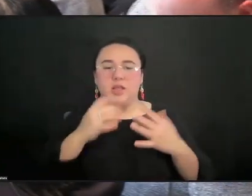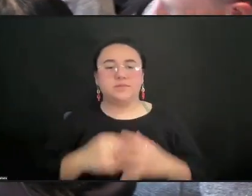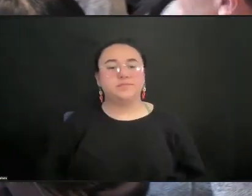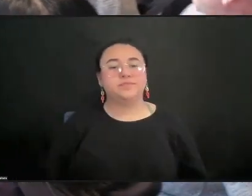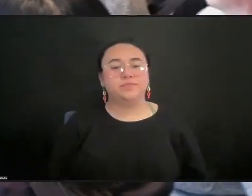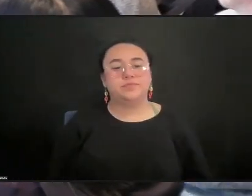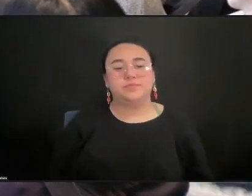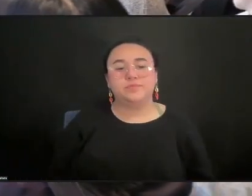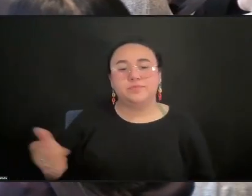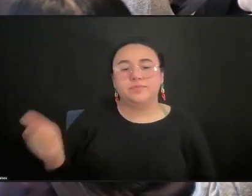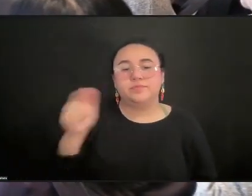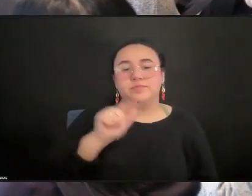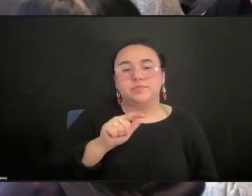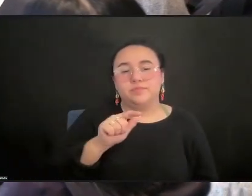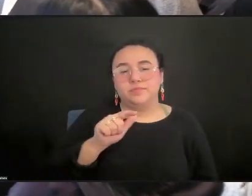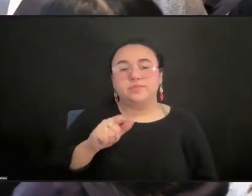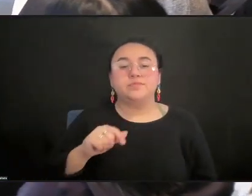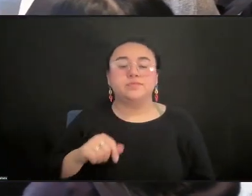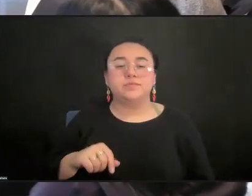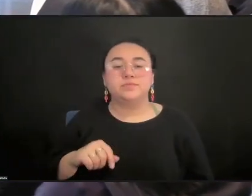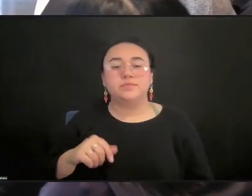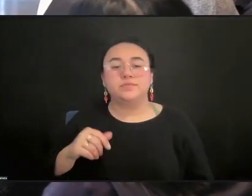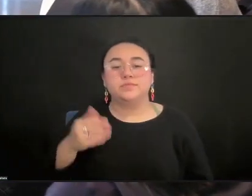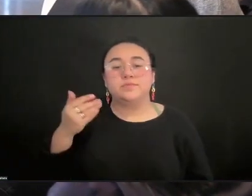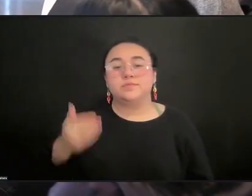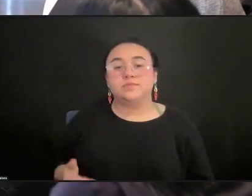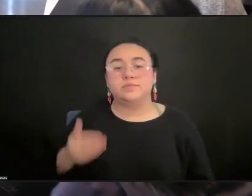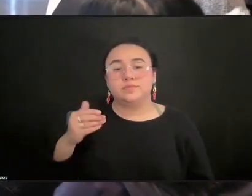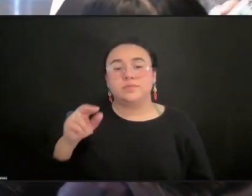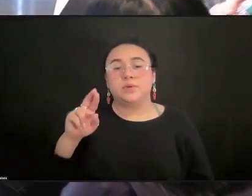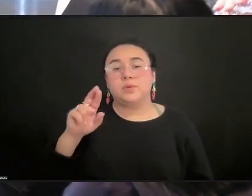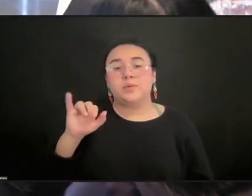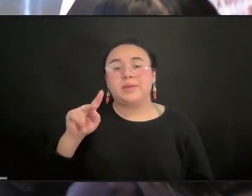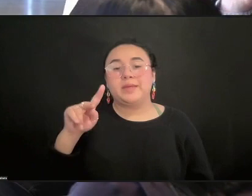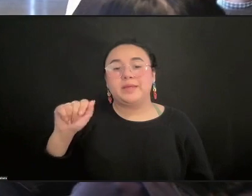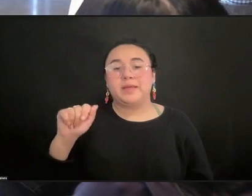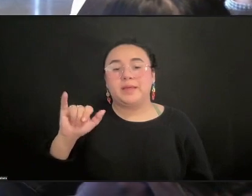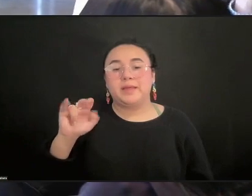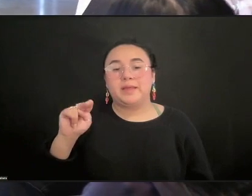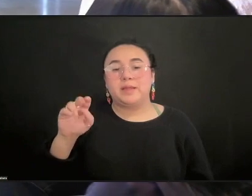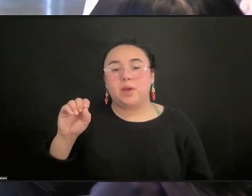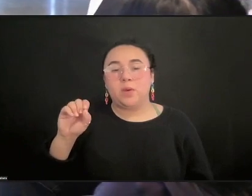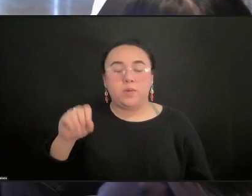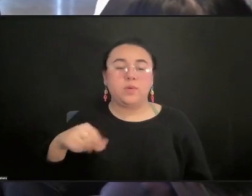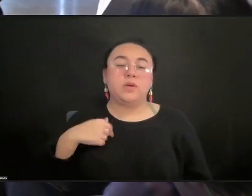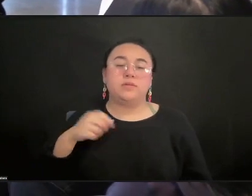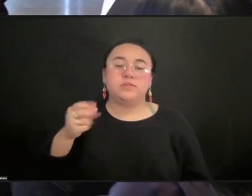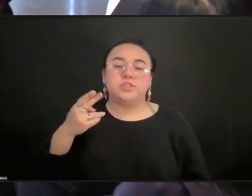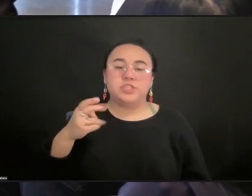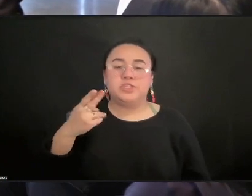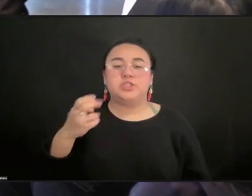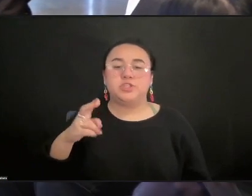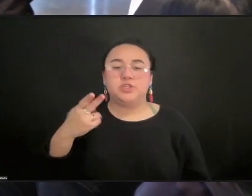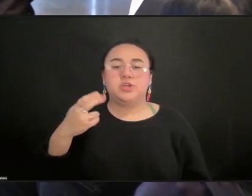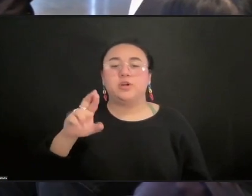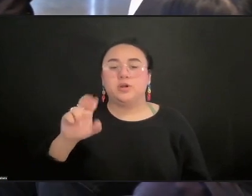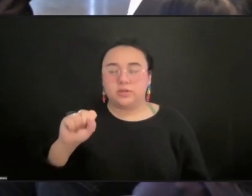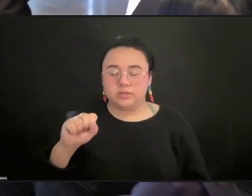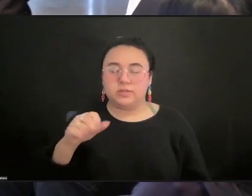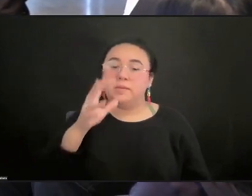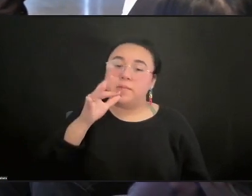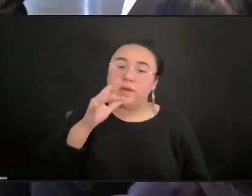My name is Rika Ino. I use she, her, hers pronouns. I'm a mother, entrepreneur, and